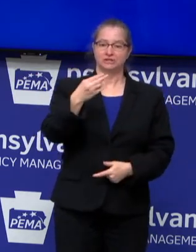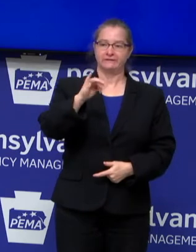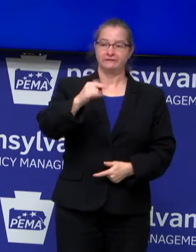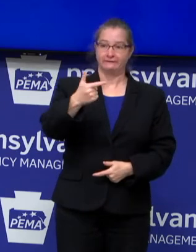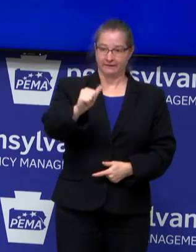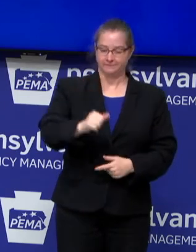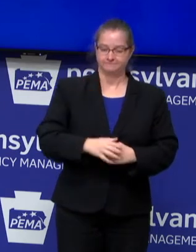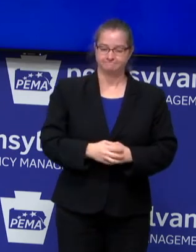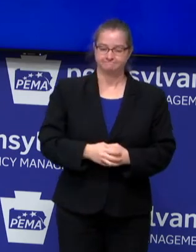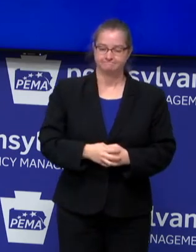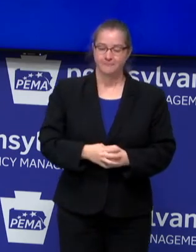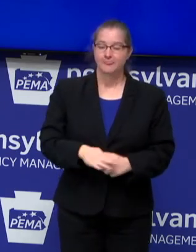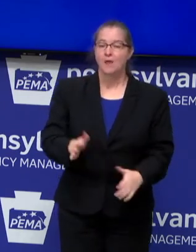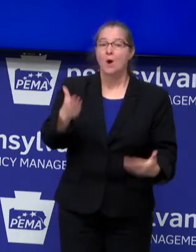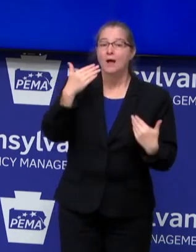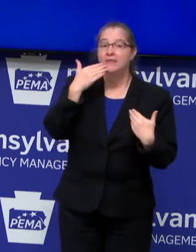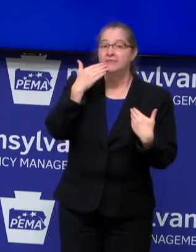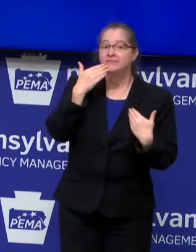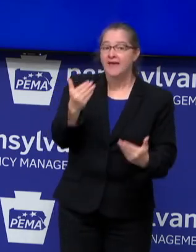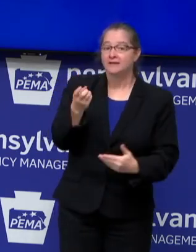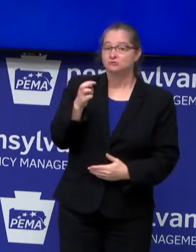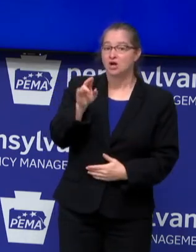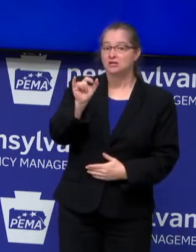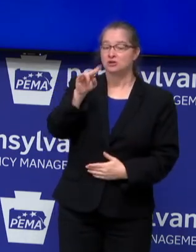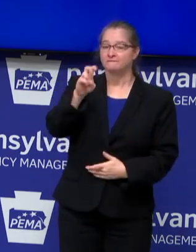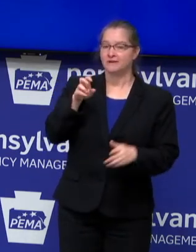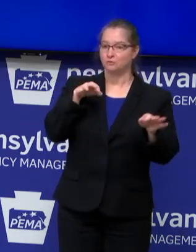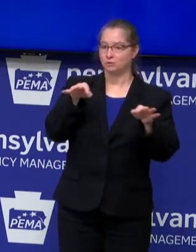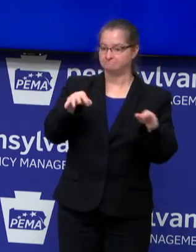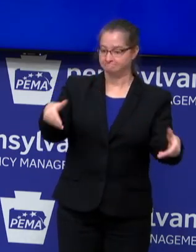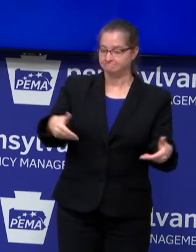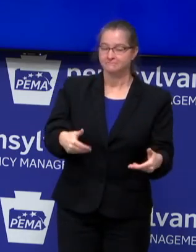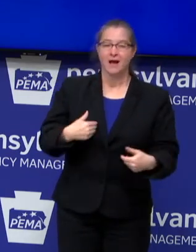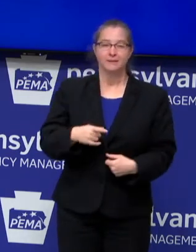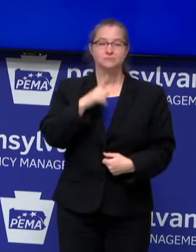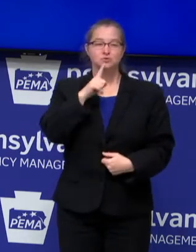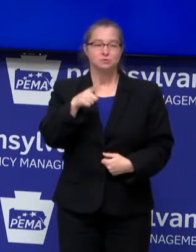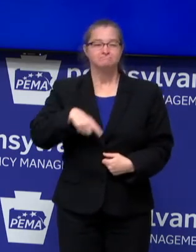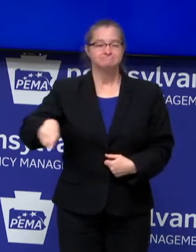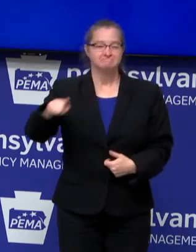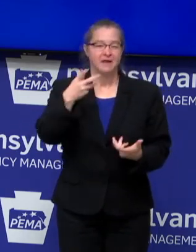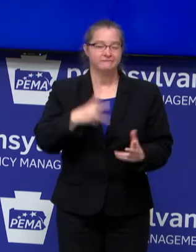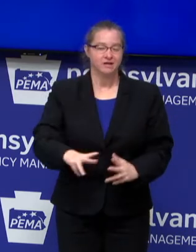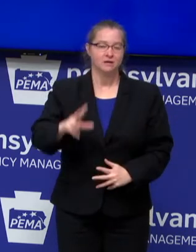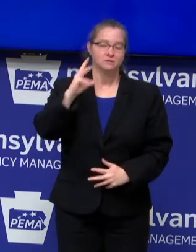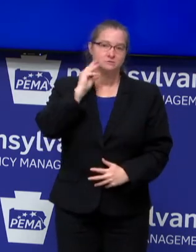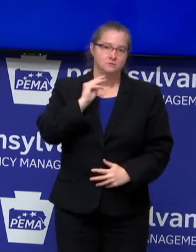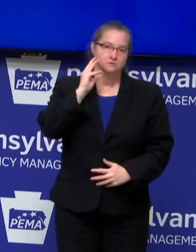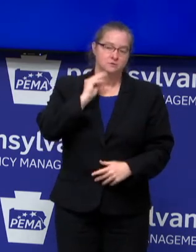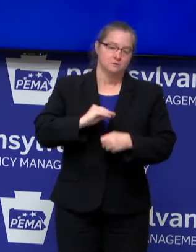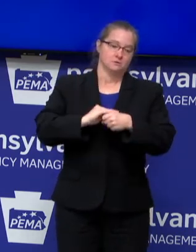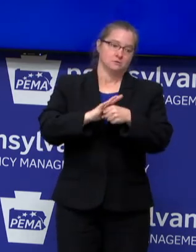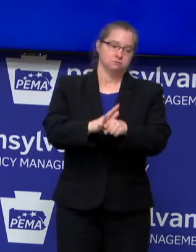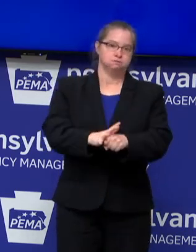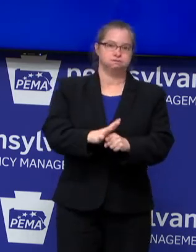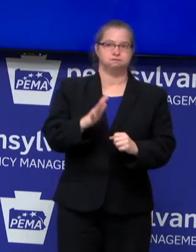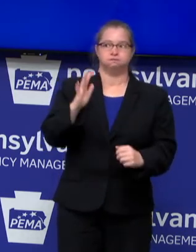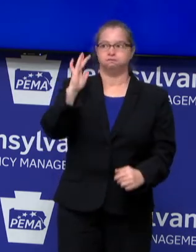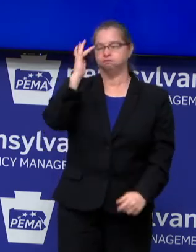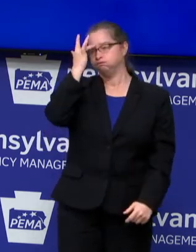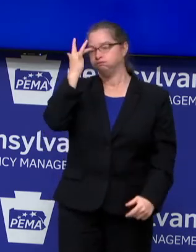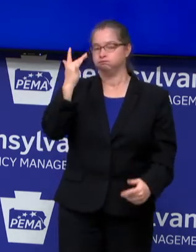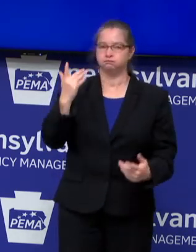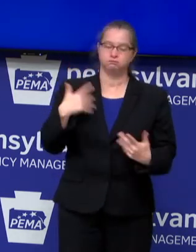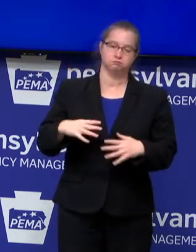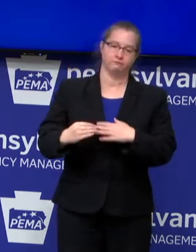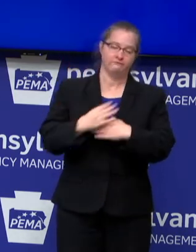Thank you, Dr. Levine, for that introduction. I'm sure by now, many of us are growing tired of COVID-19 and the effects it has imposed upon our